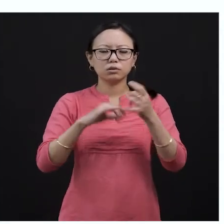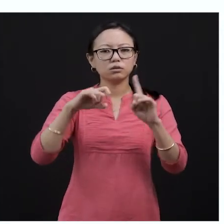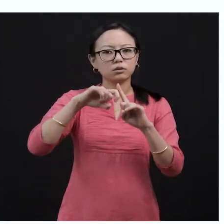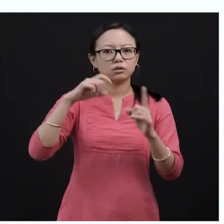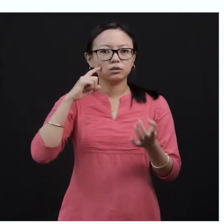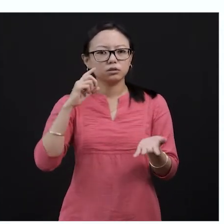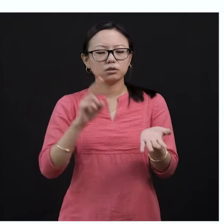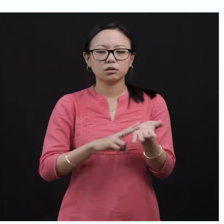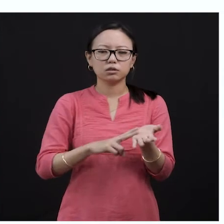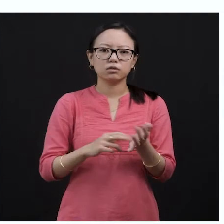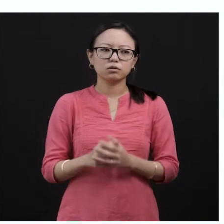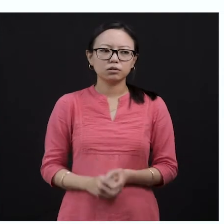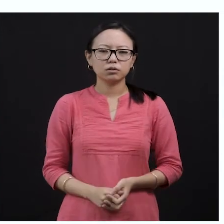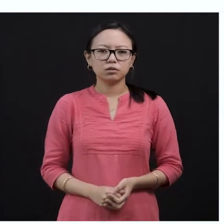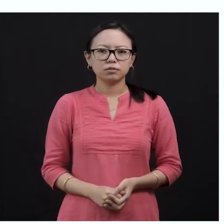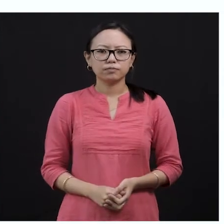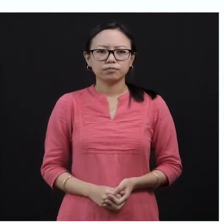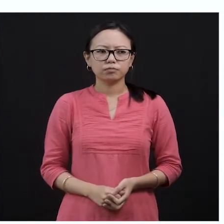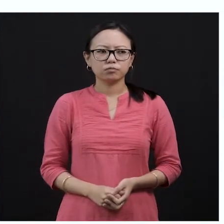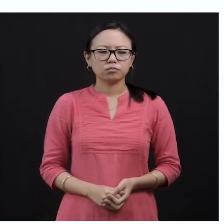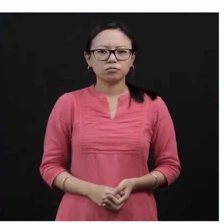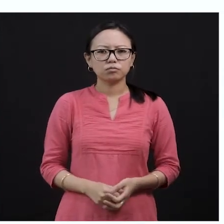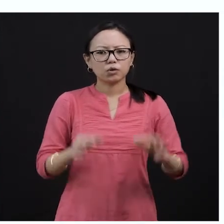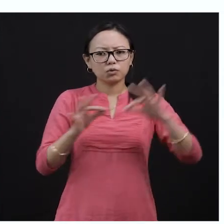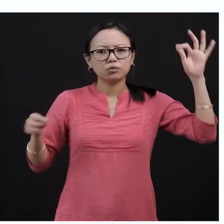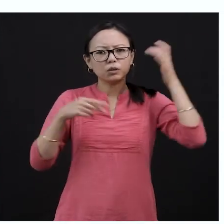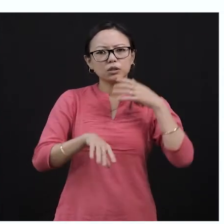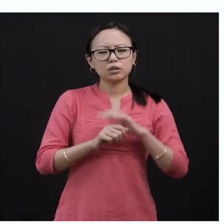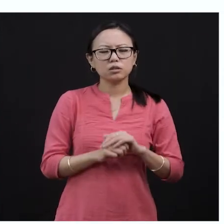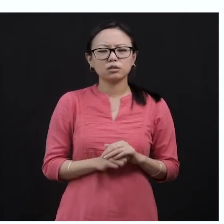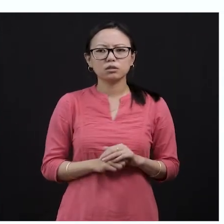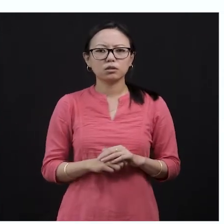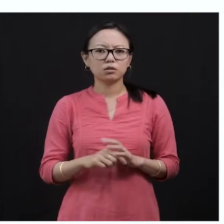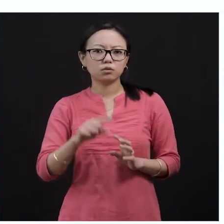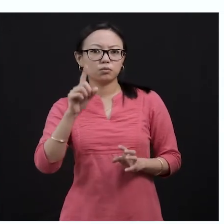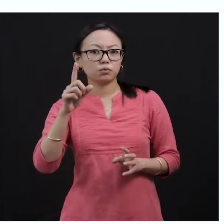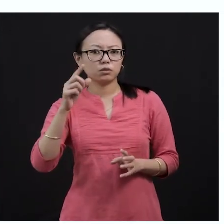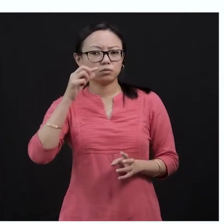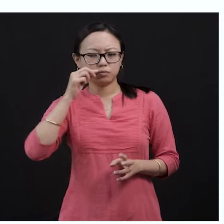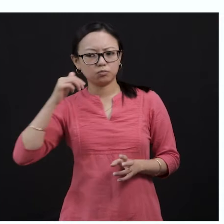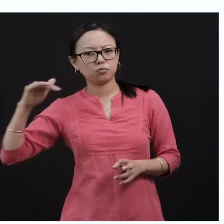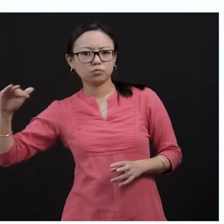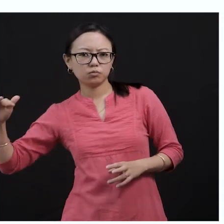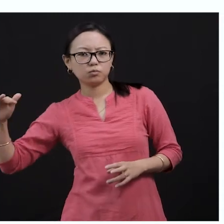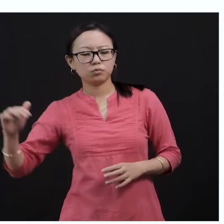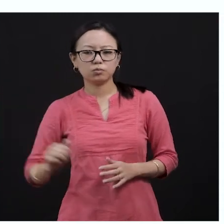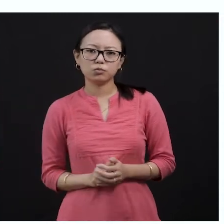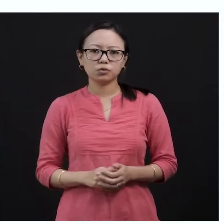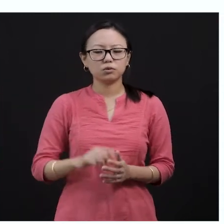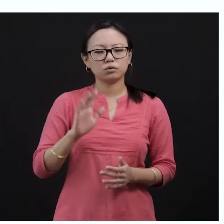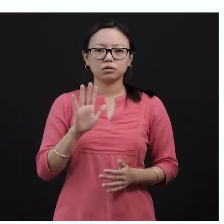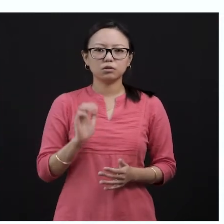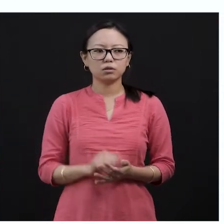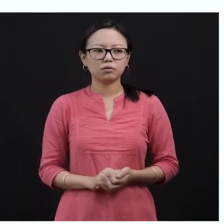but a boy of around 10-11 years, he might even be the age of like some of you. Okay, so we are going to discuss